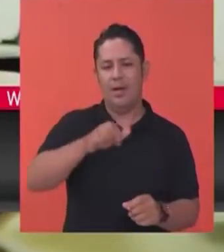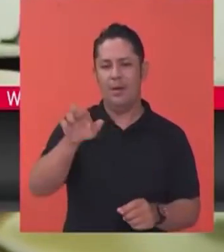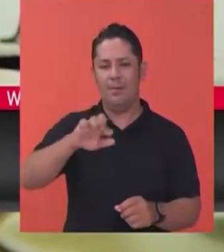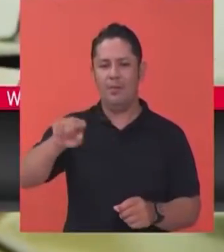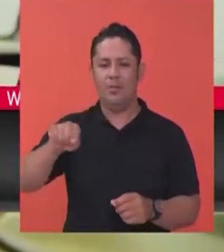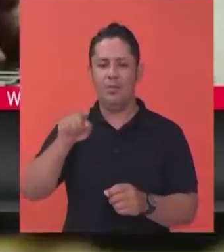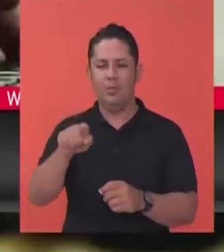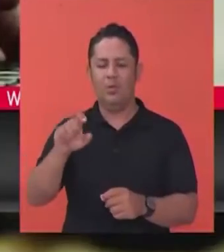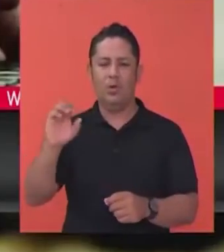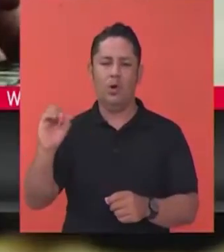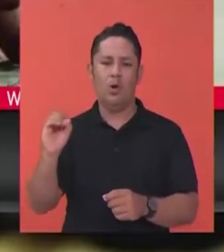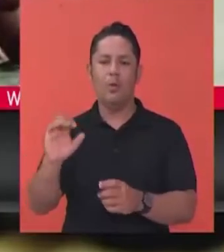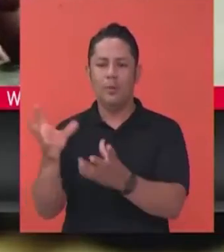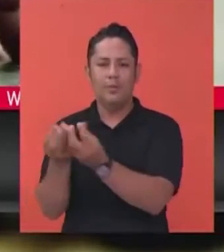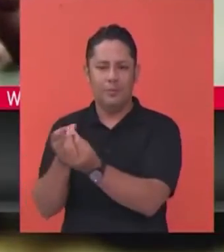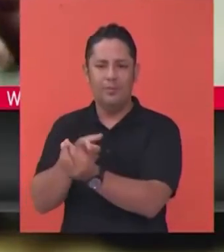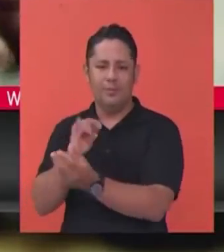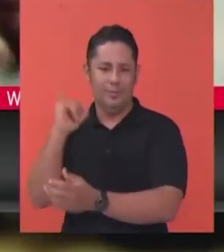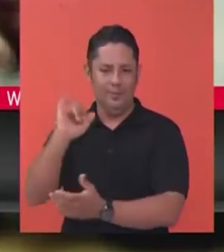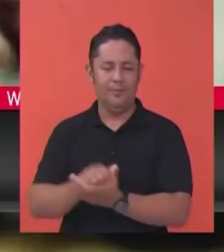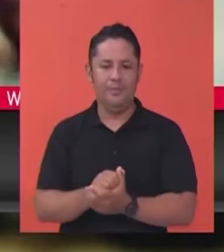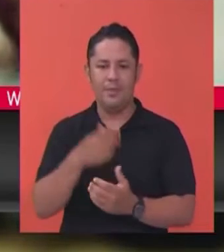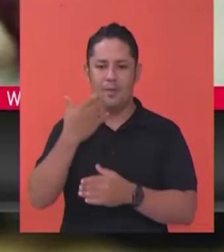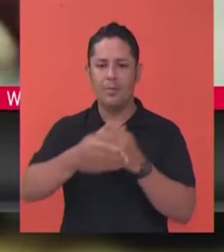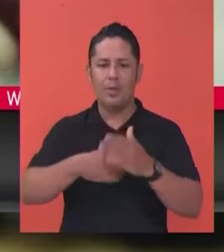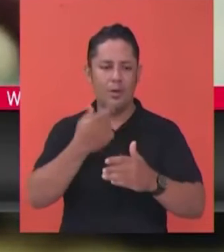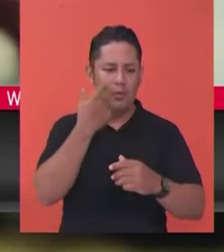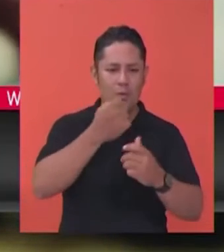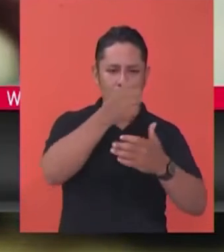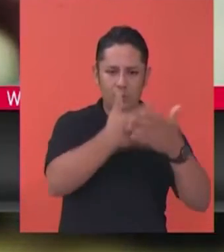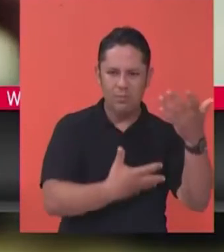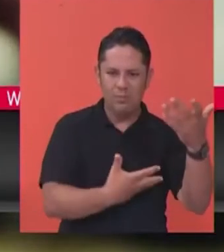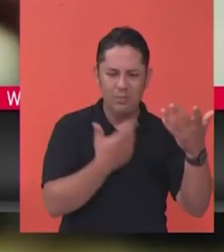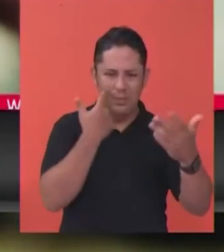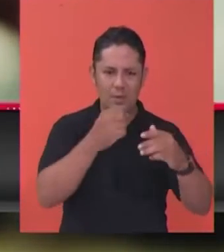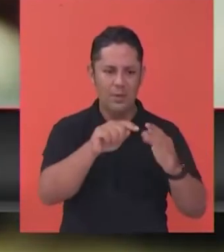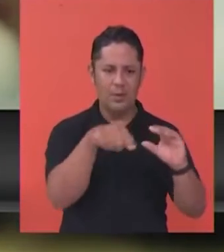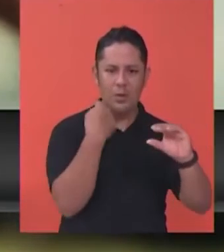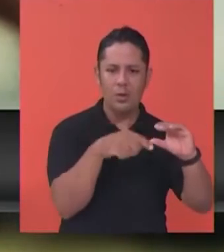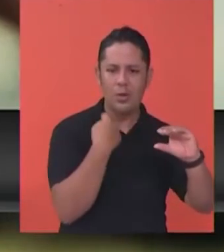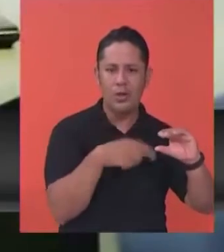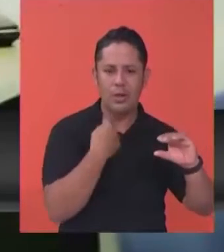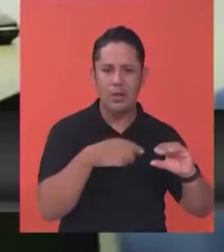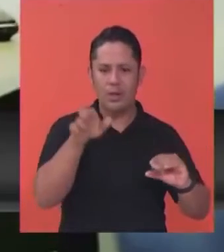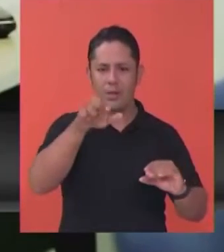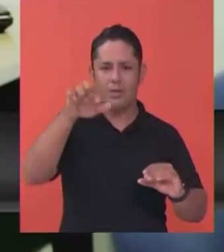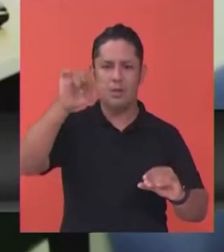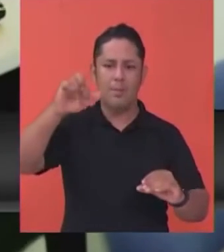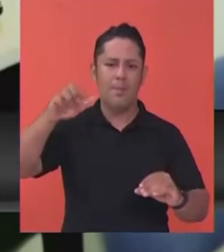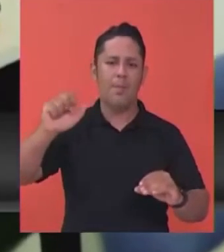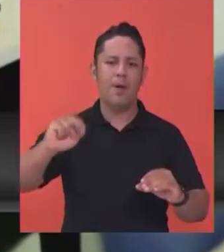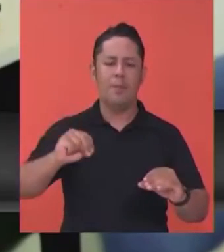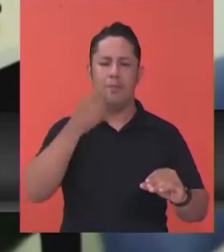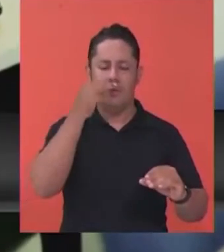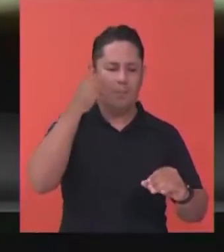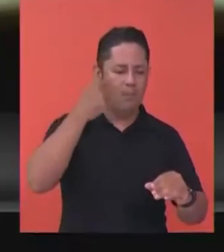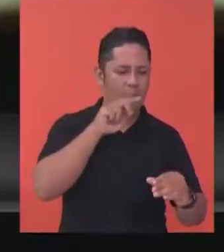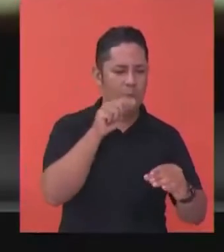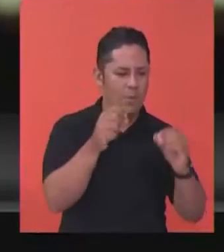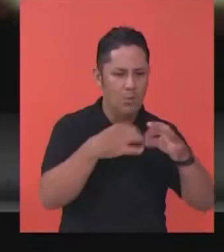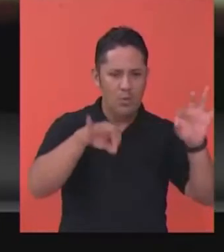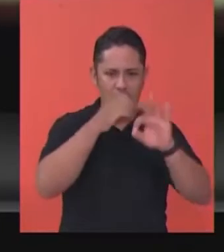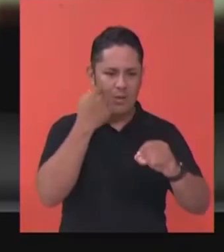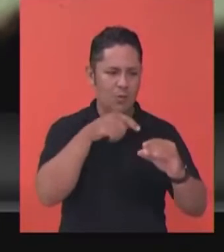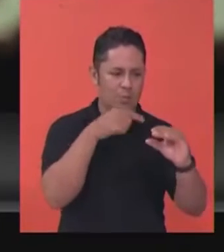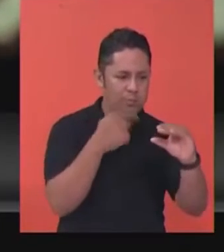leader is the only one who must register for the card and he must apply for the other members of the entrepreneurial team. Our members receive